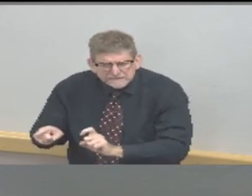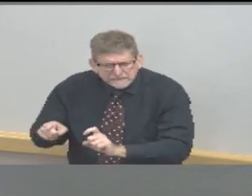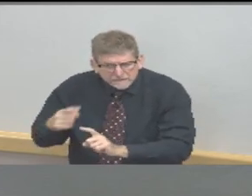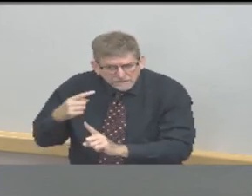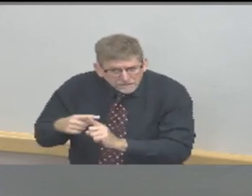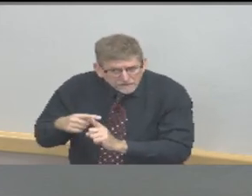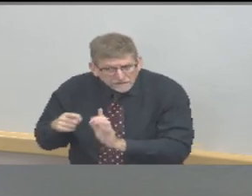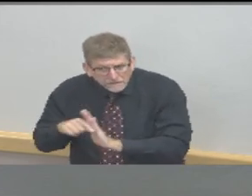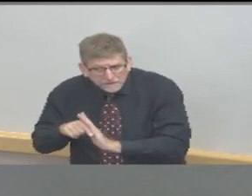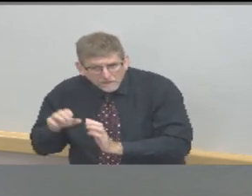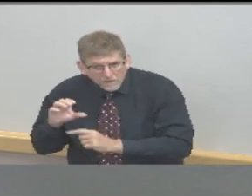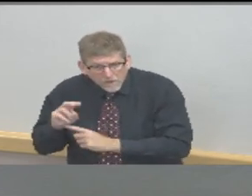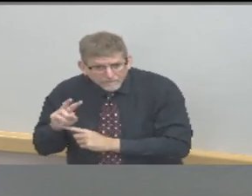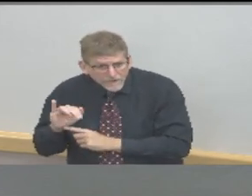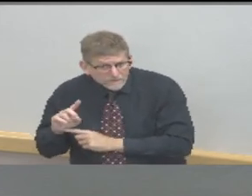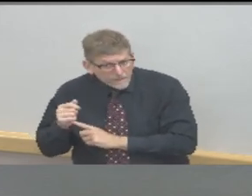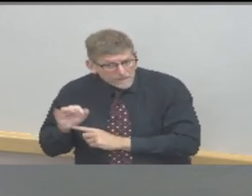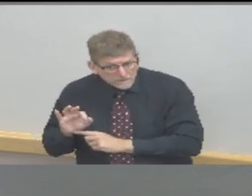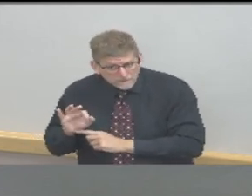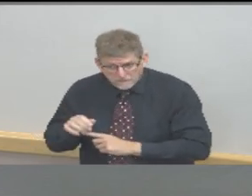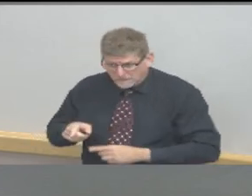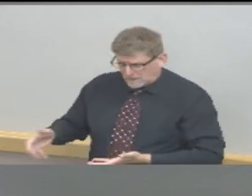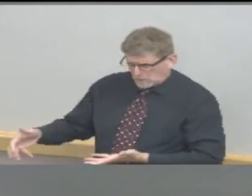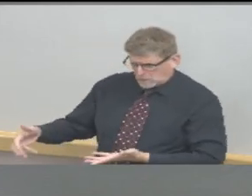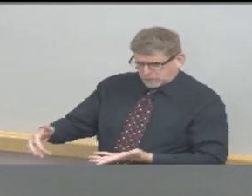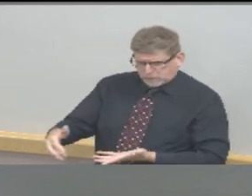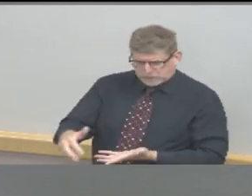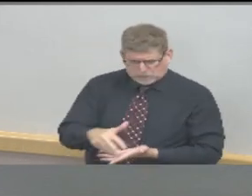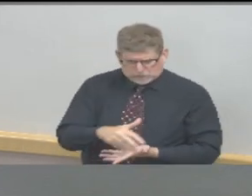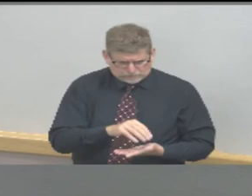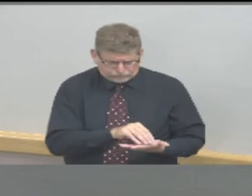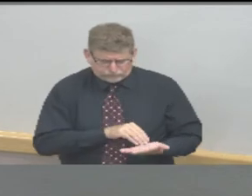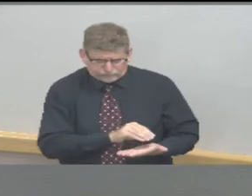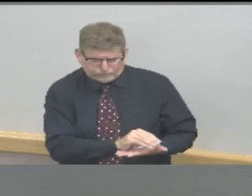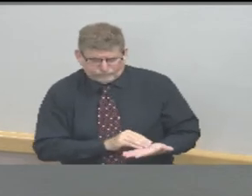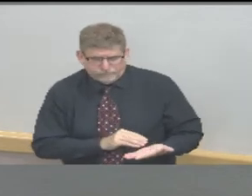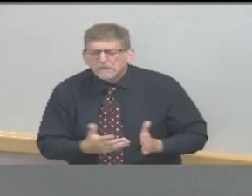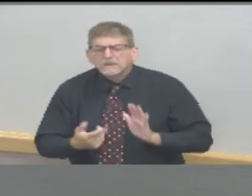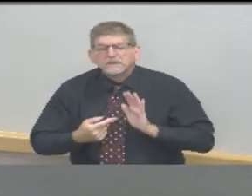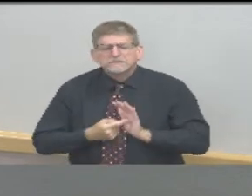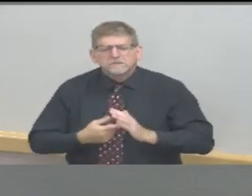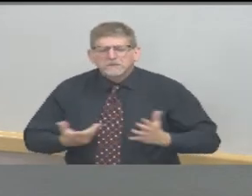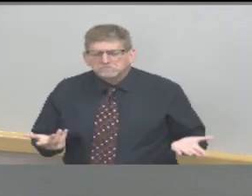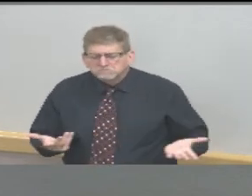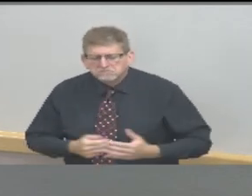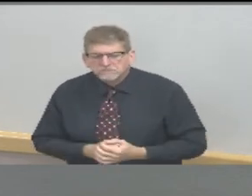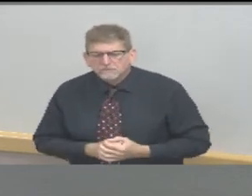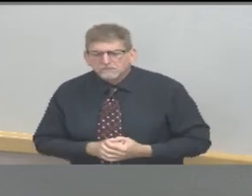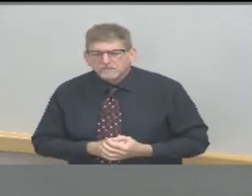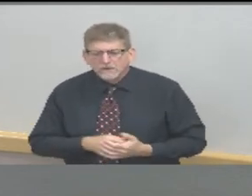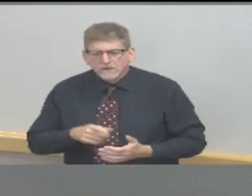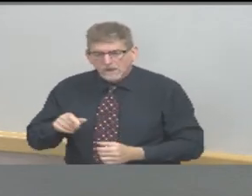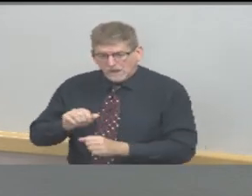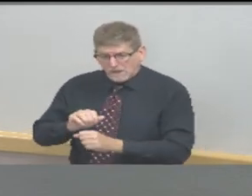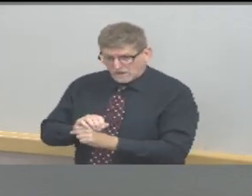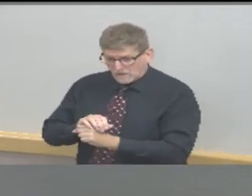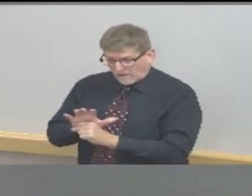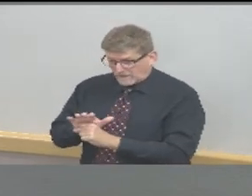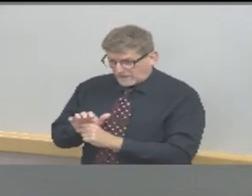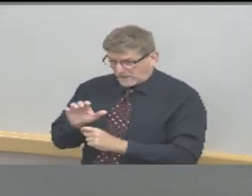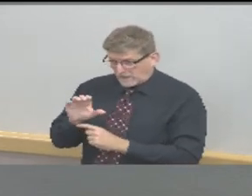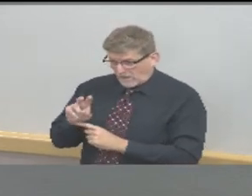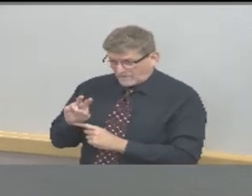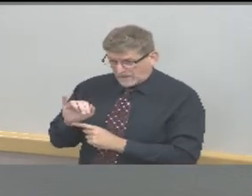discovered in this study first the prevalence of COVID-19 in the state of Indiana is 2